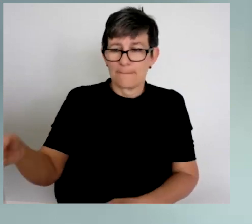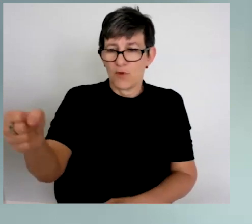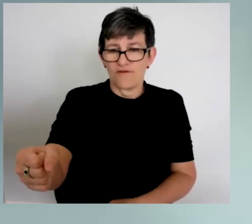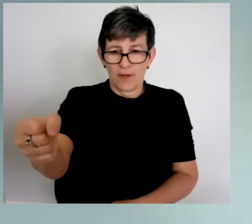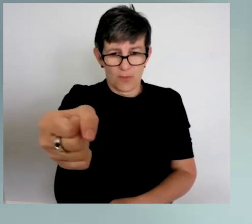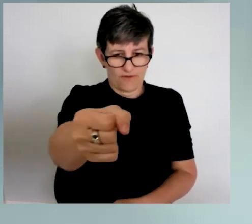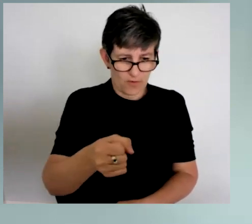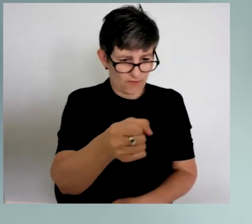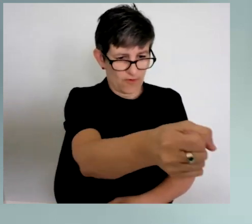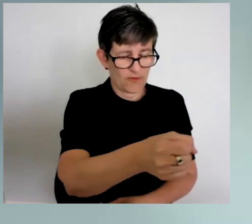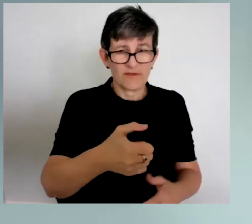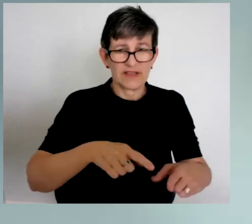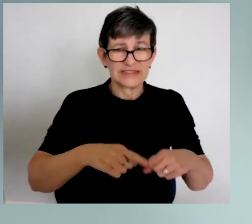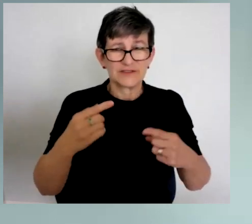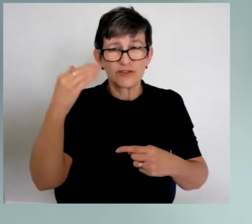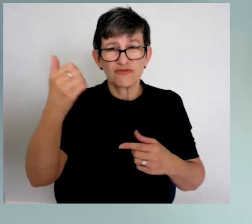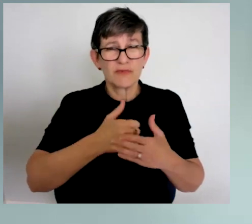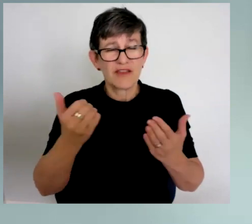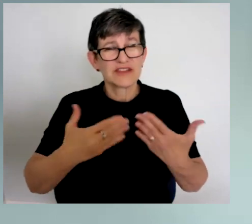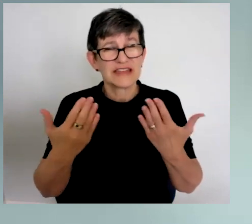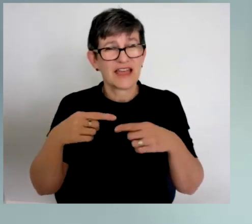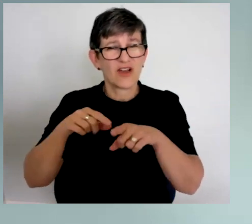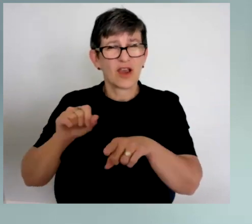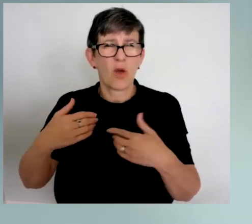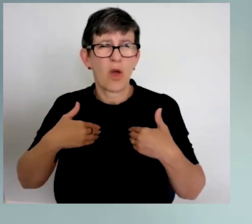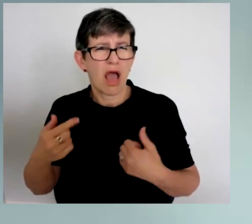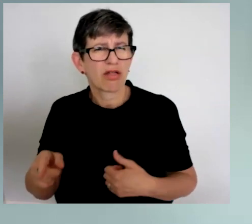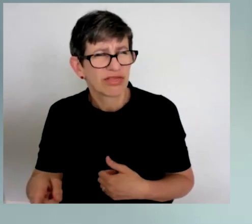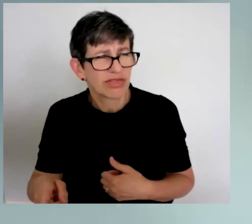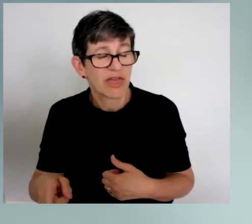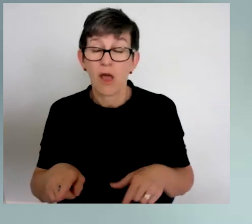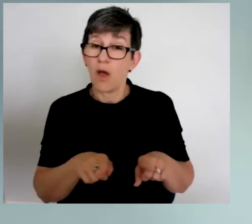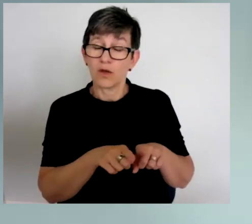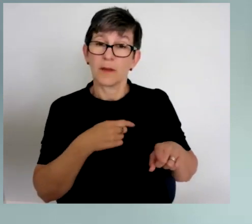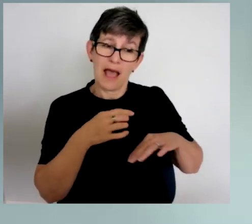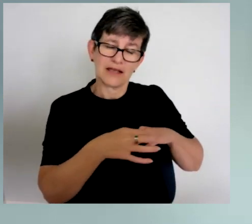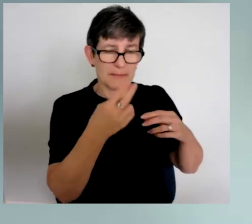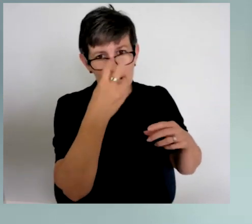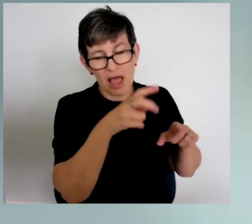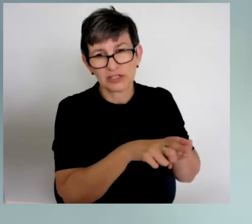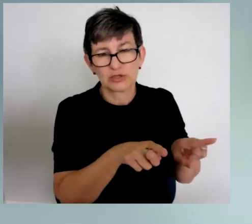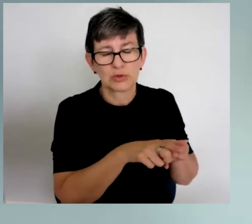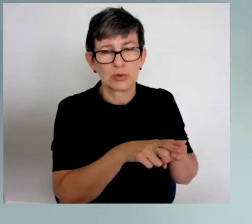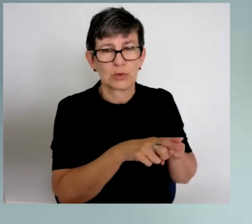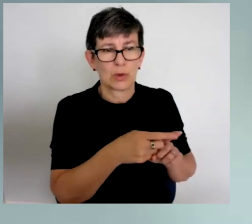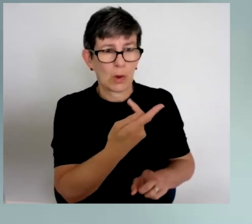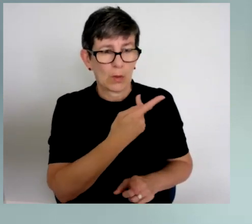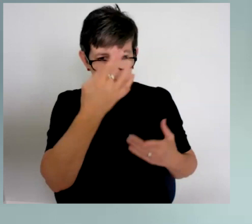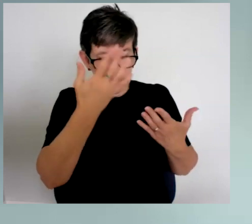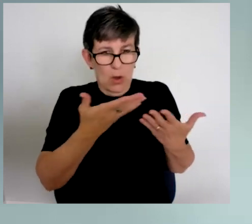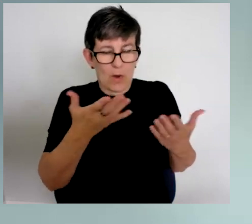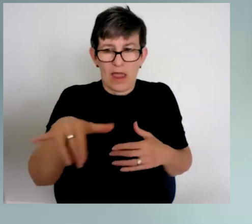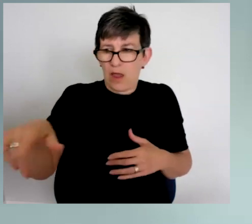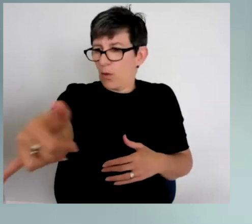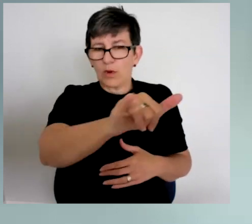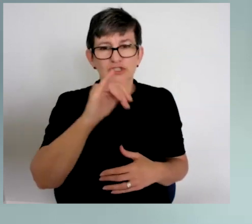to a different room each day, depending on her condition. So I never knew my husband, who is also blind, we never knew where she was going to be.